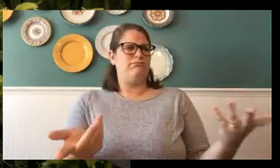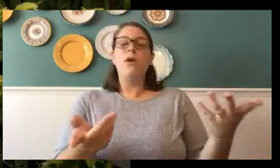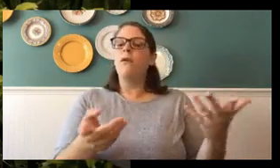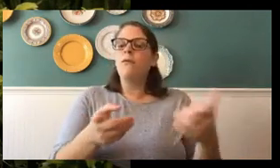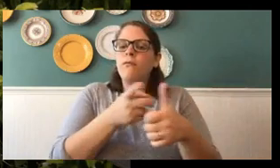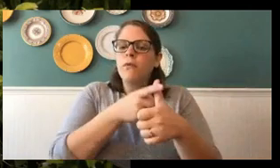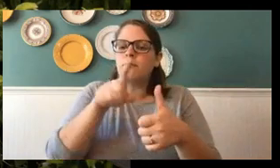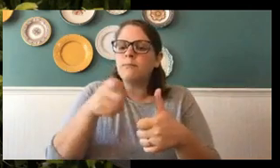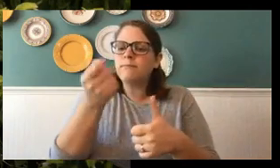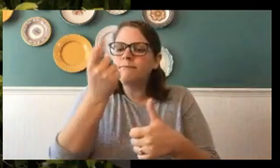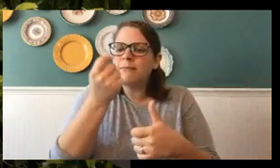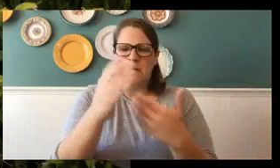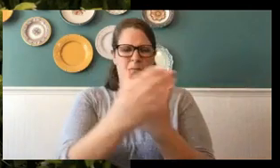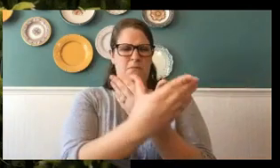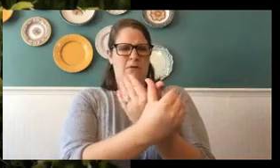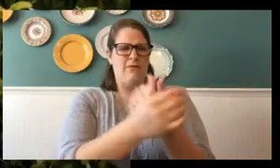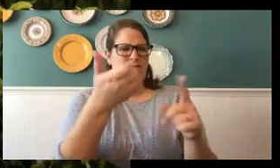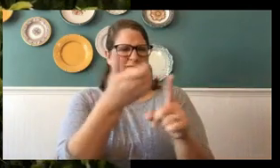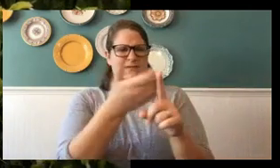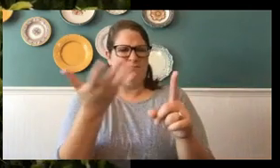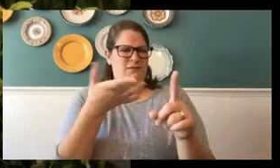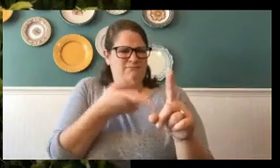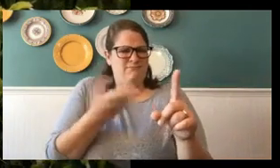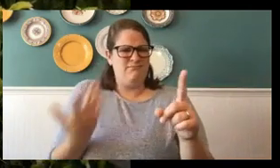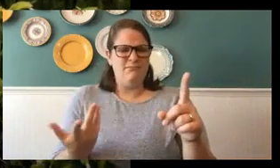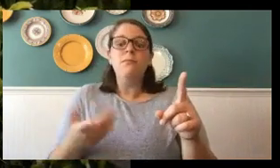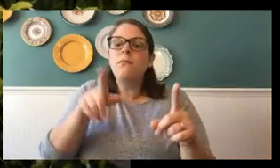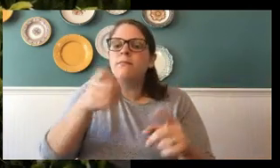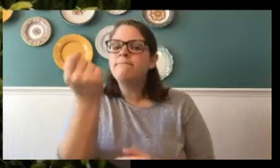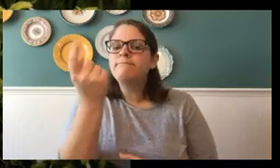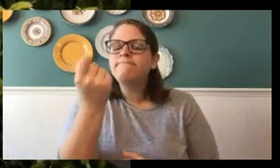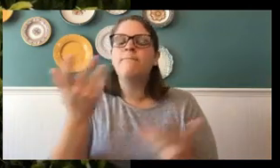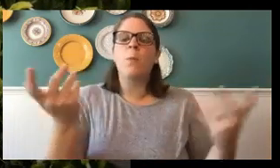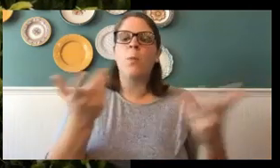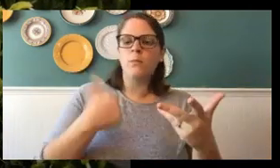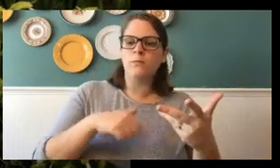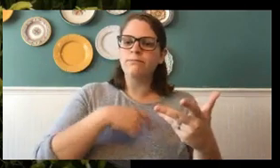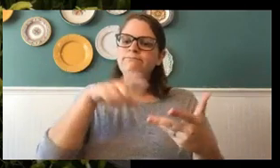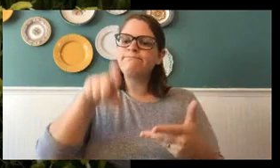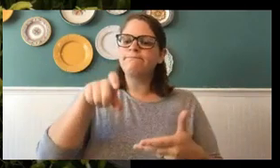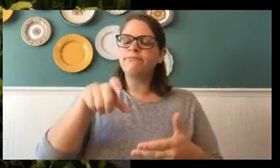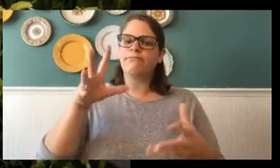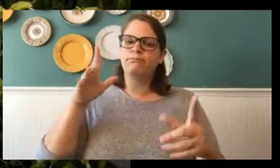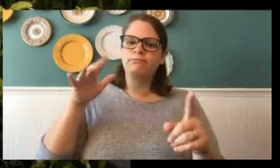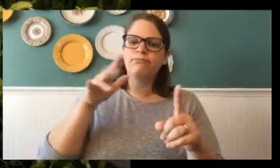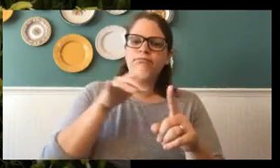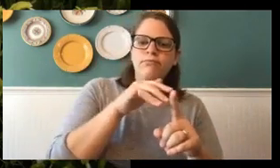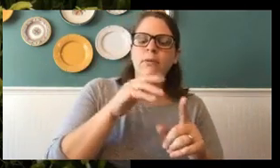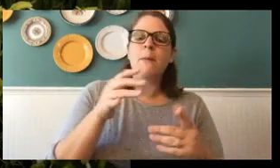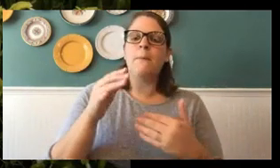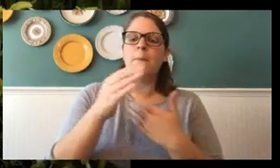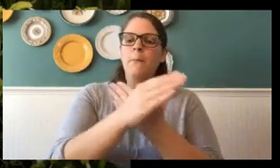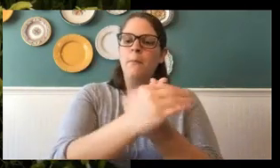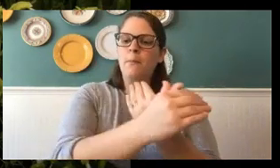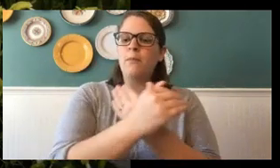butterfly is. And we need to understand what we need to attract butterflies into our gardens,